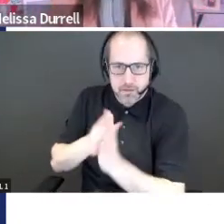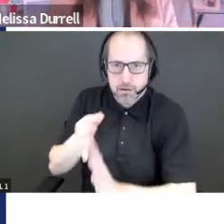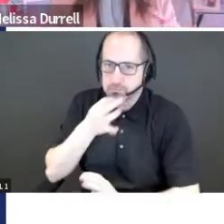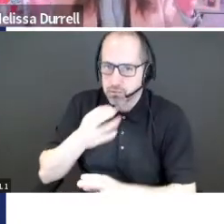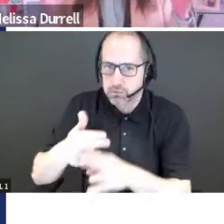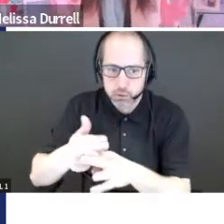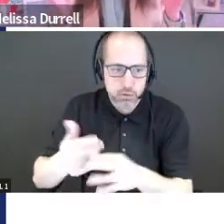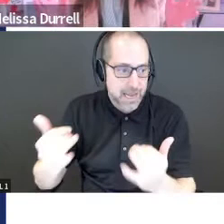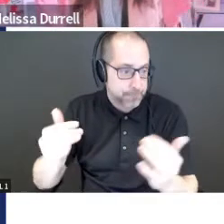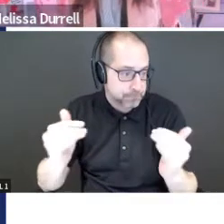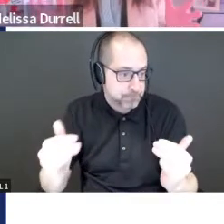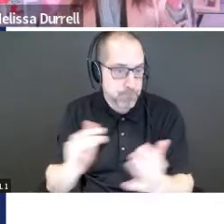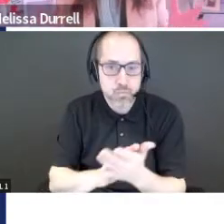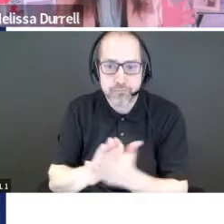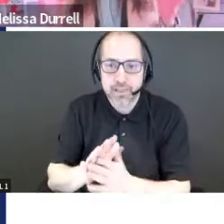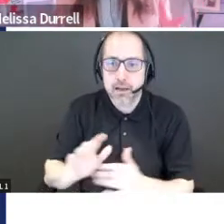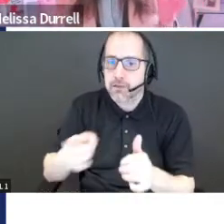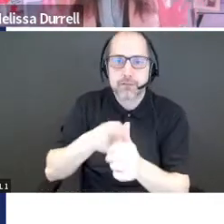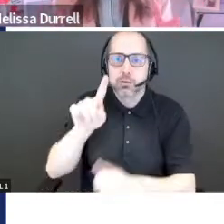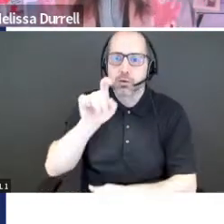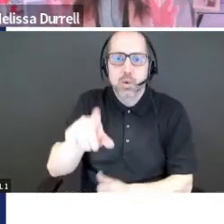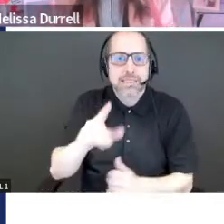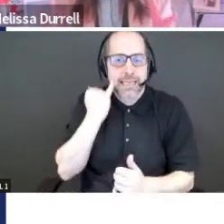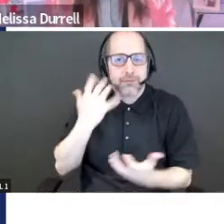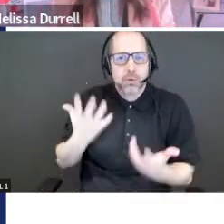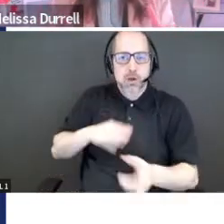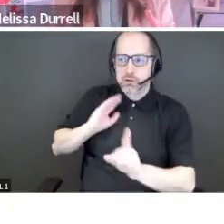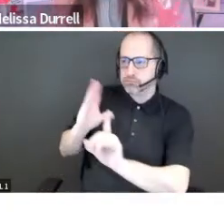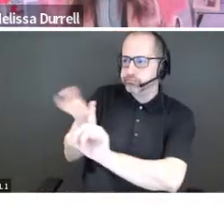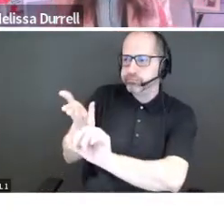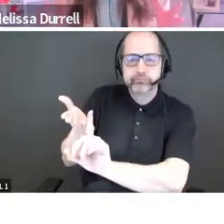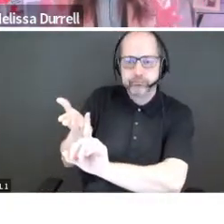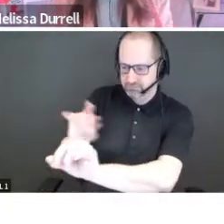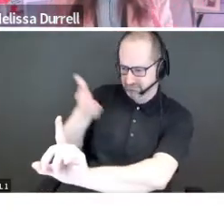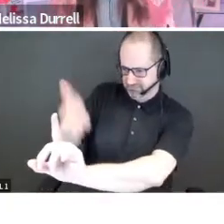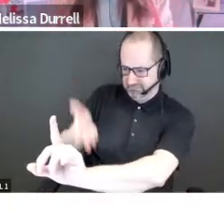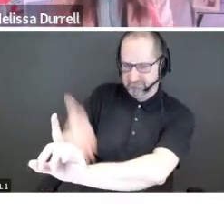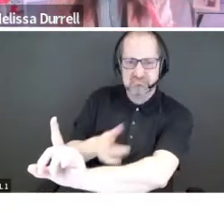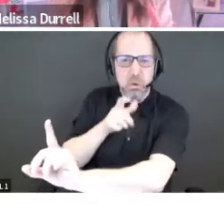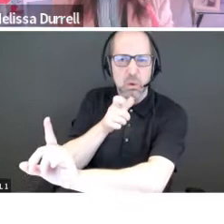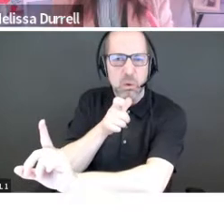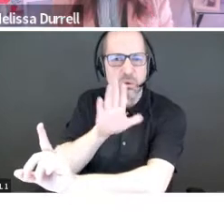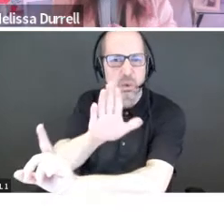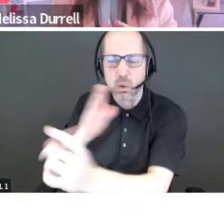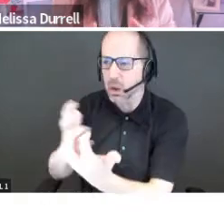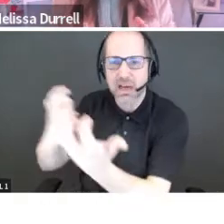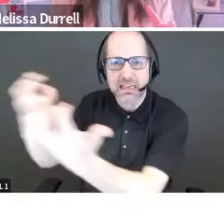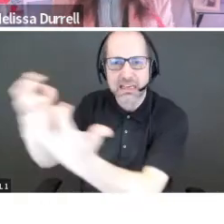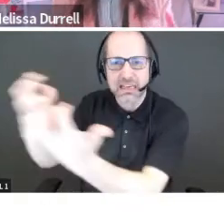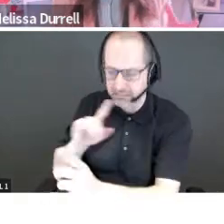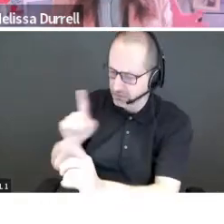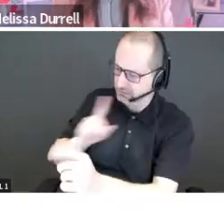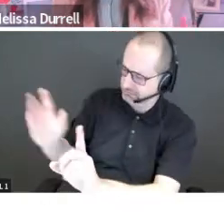on, shall we? So the first question that every single person should ask themselves when they're about to begin their presentation is,